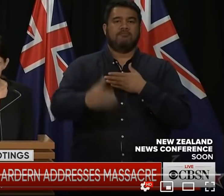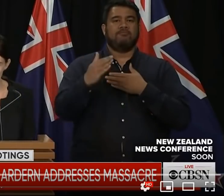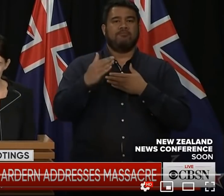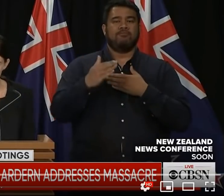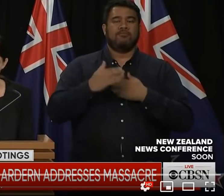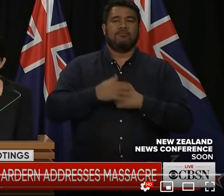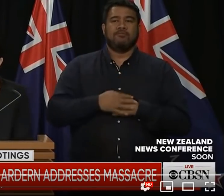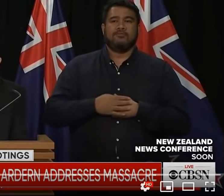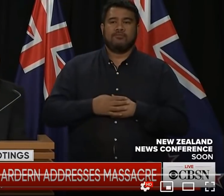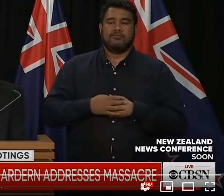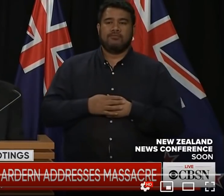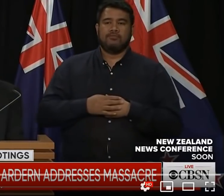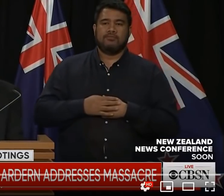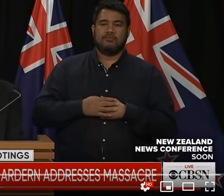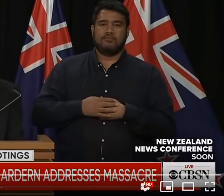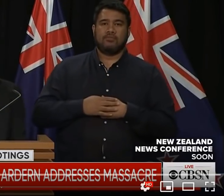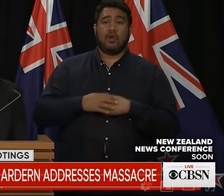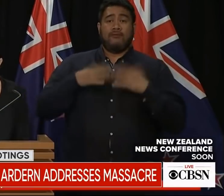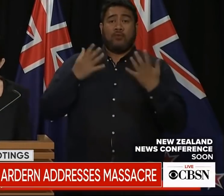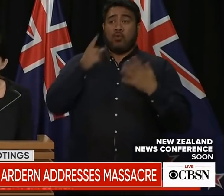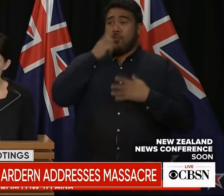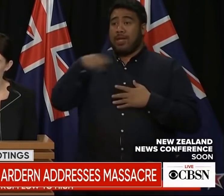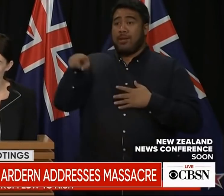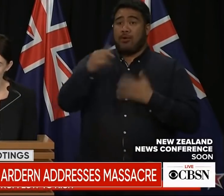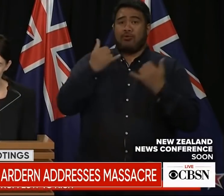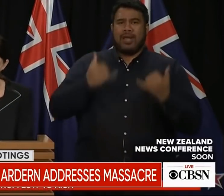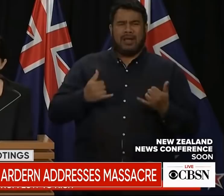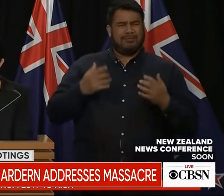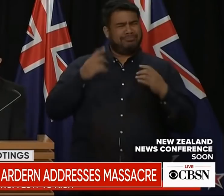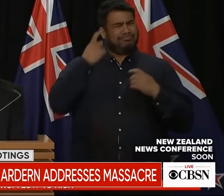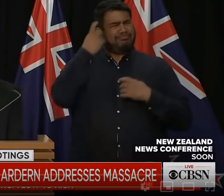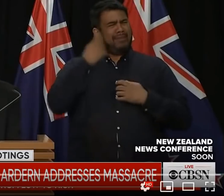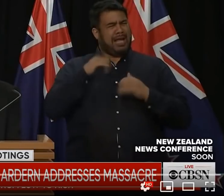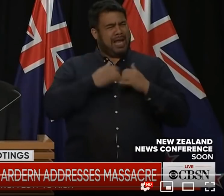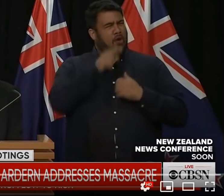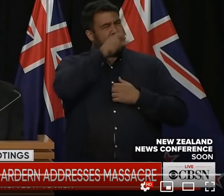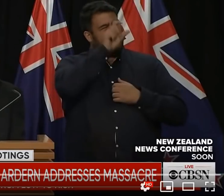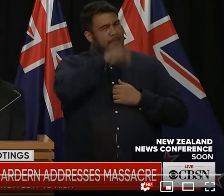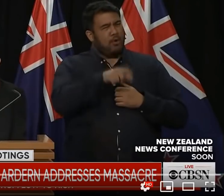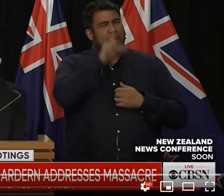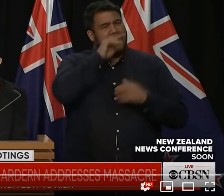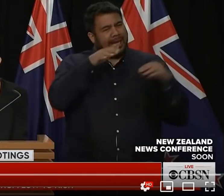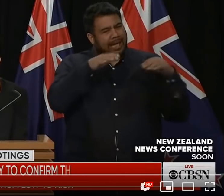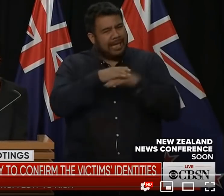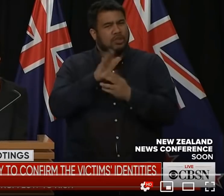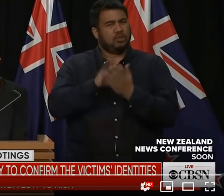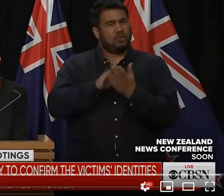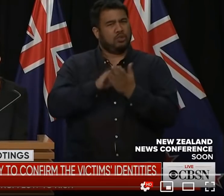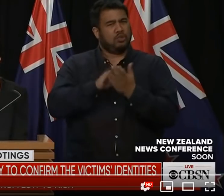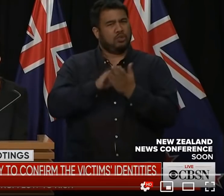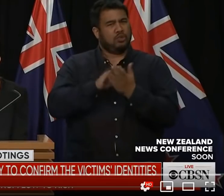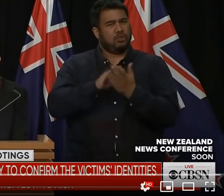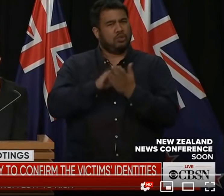there are obviously questions being asked of how this person was able to enter the country and undertake this act of terror